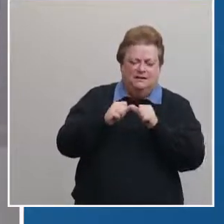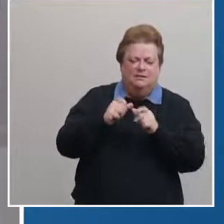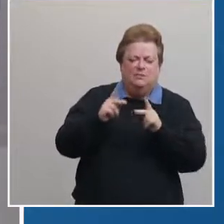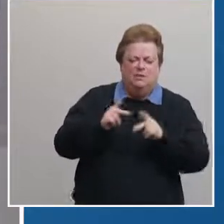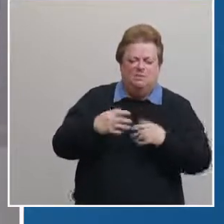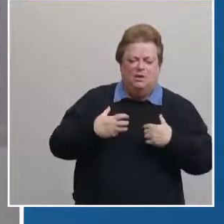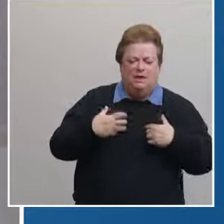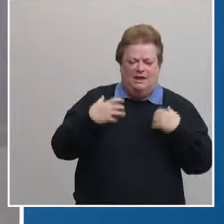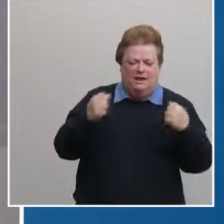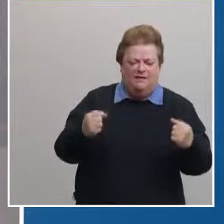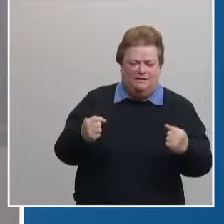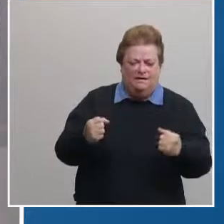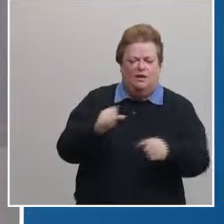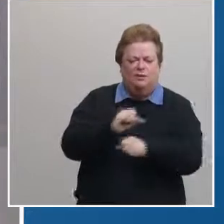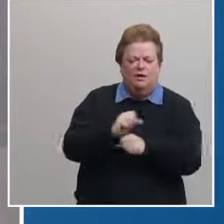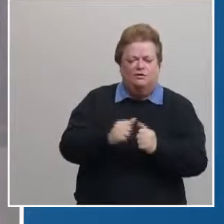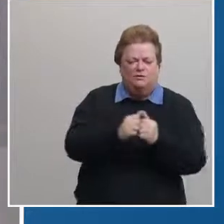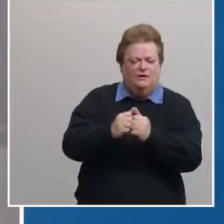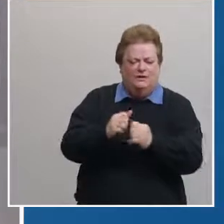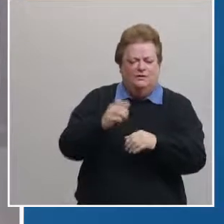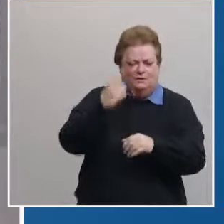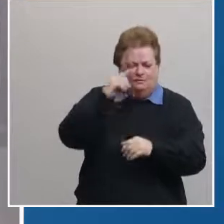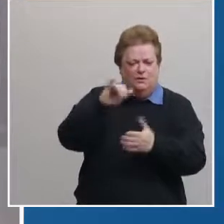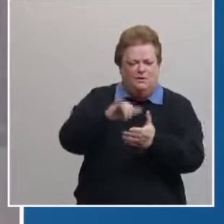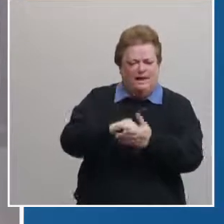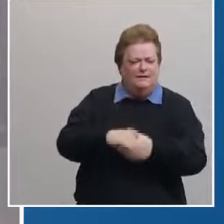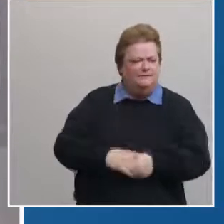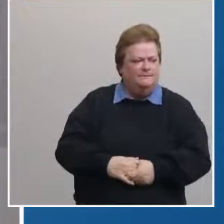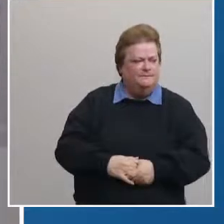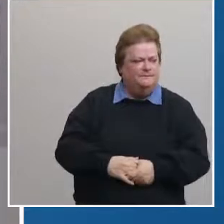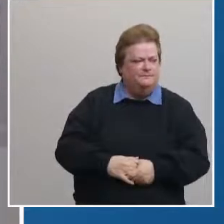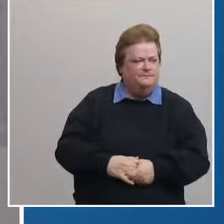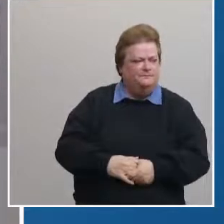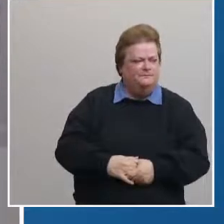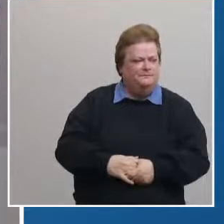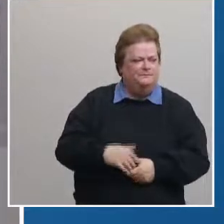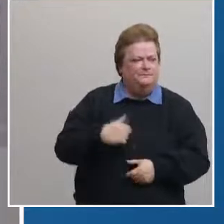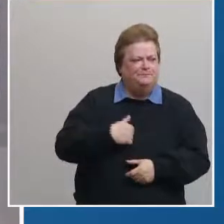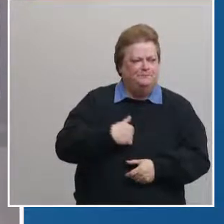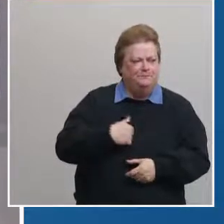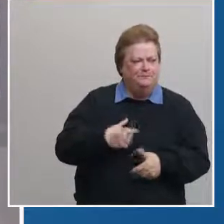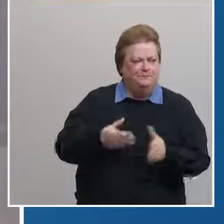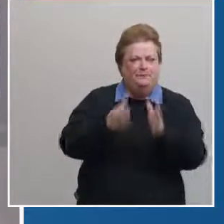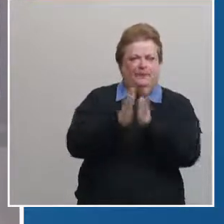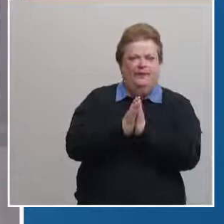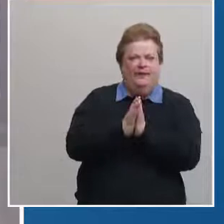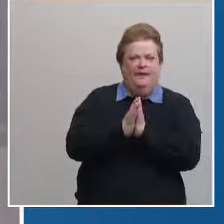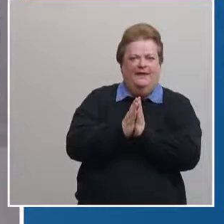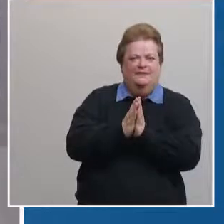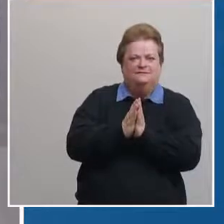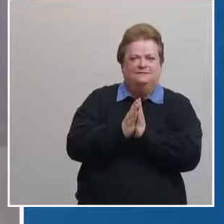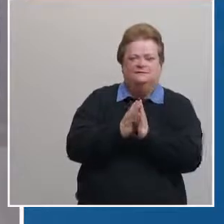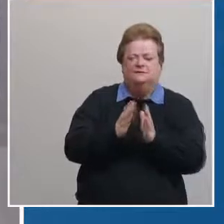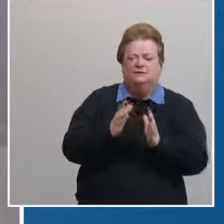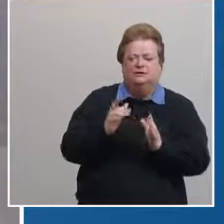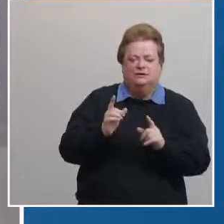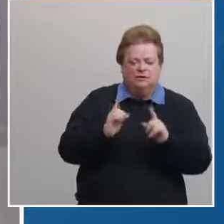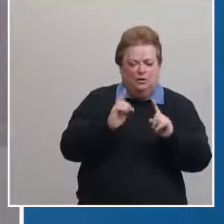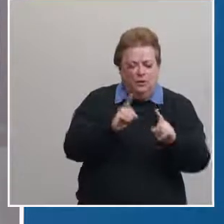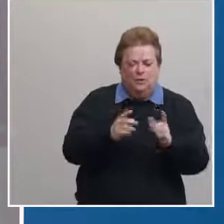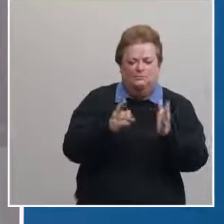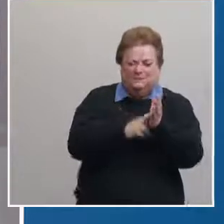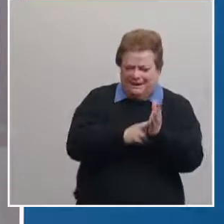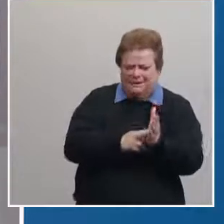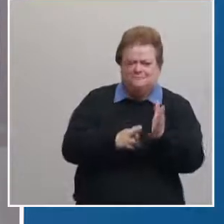healthy and to continue to work together on this so uh i would really ask sign up sign up